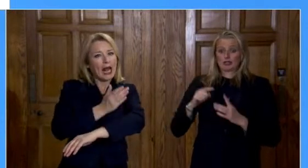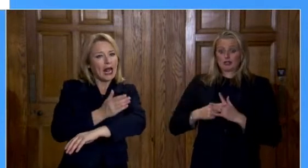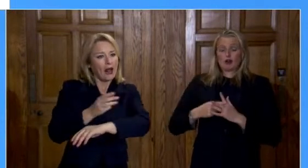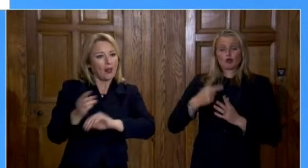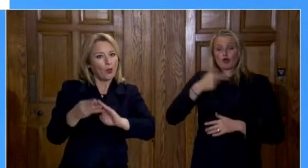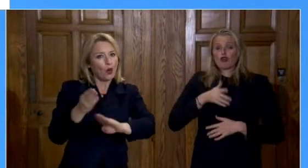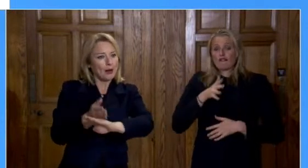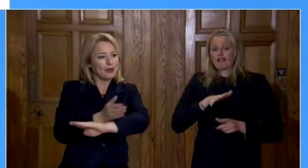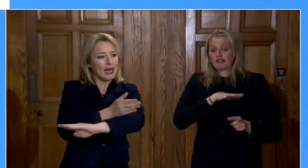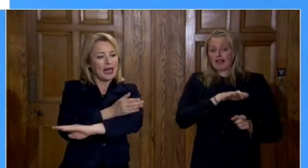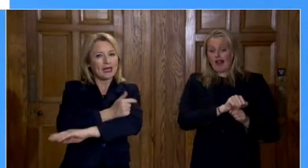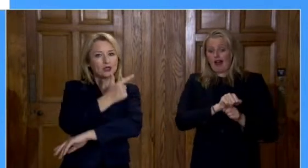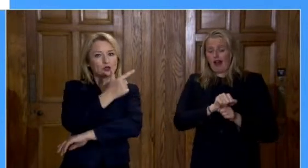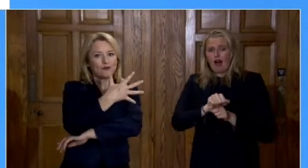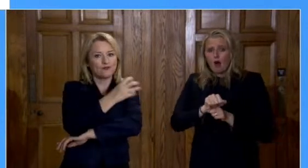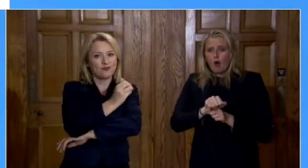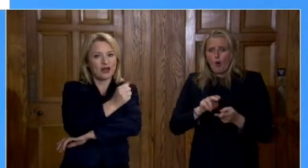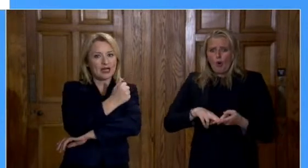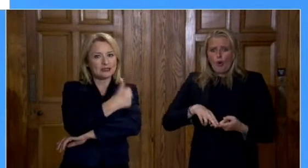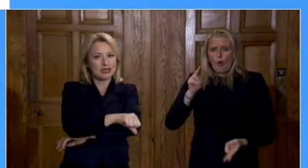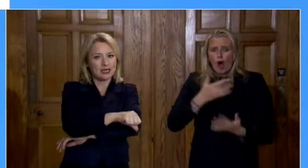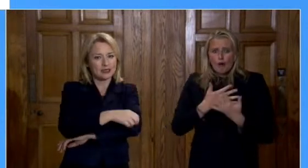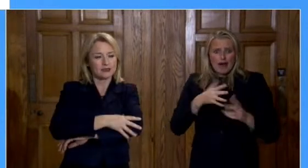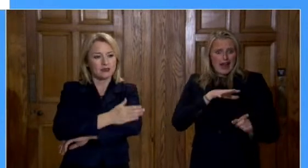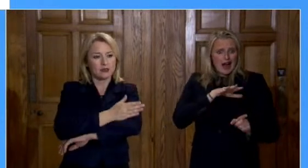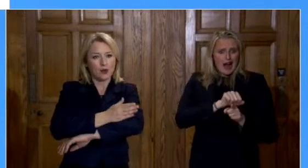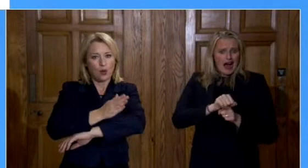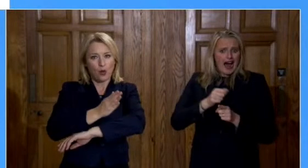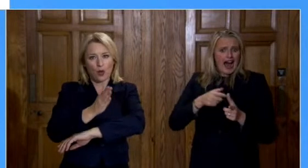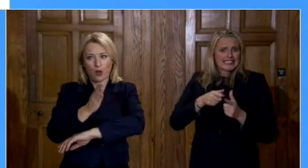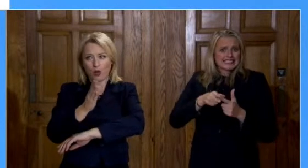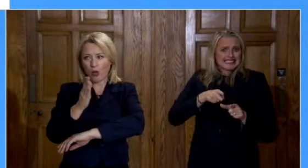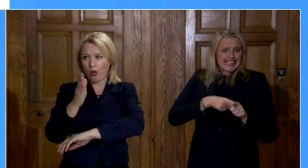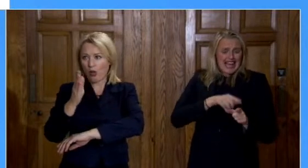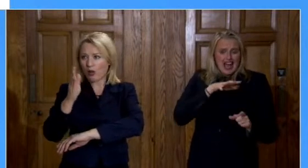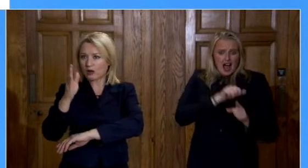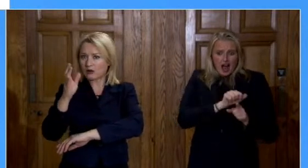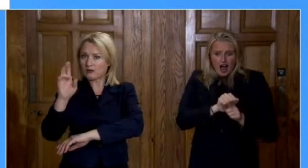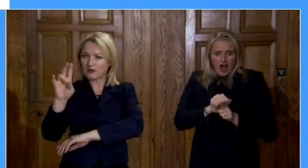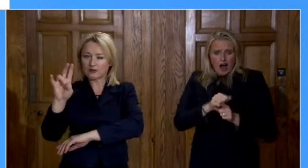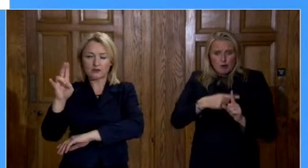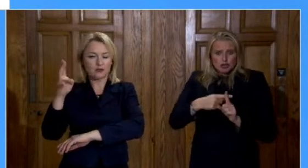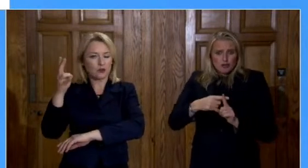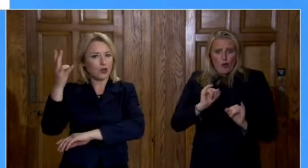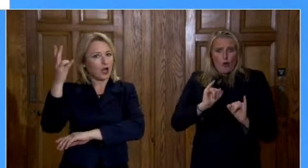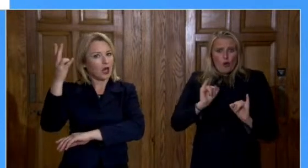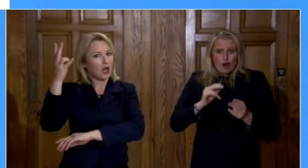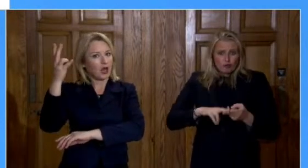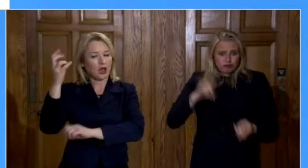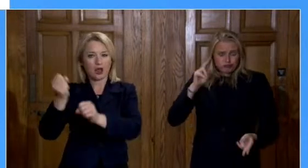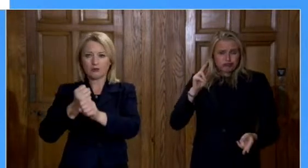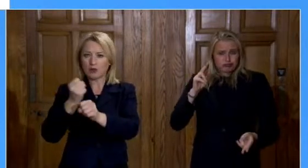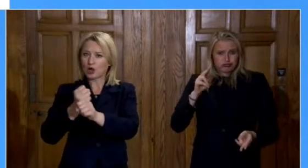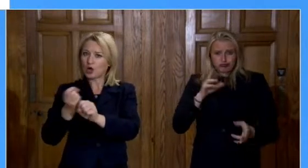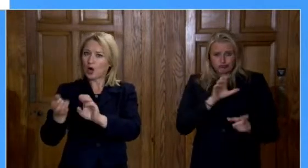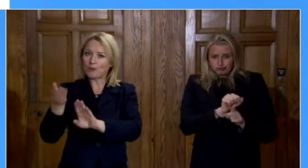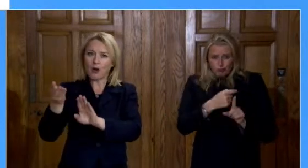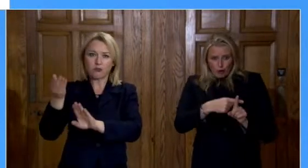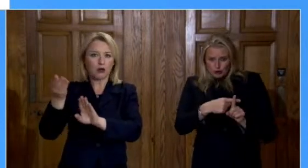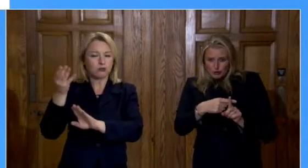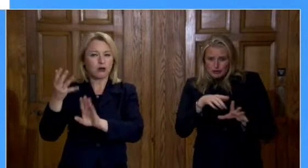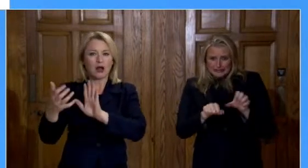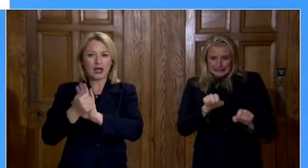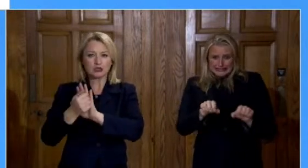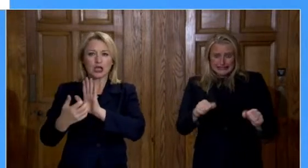And is increasing extremely rapidly. We now detect many more cases each day than we